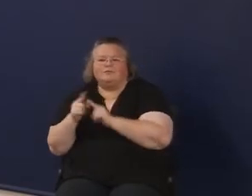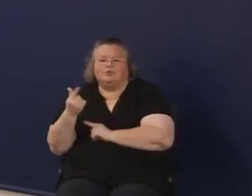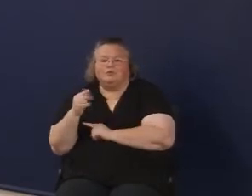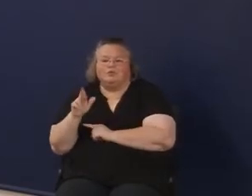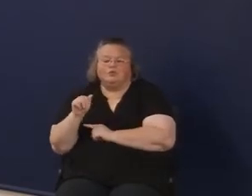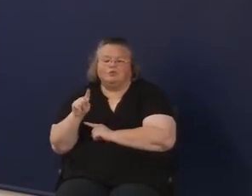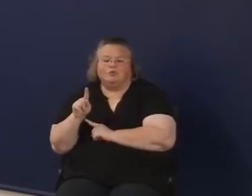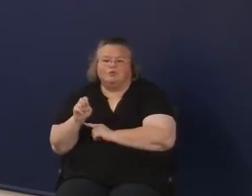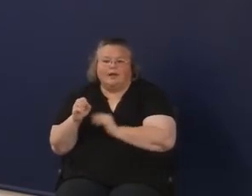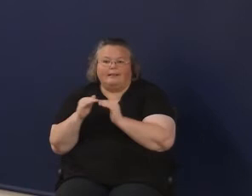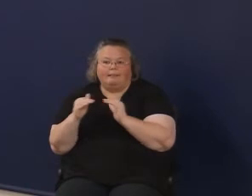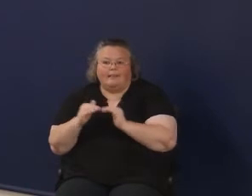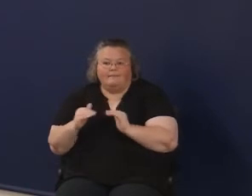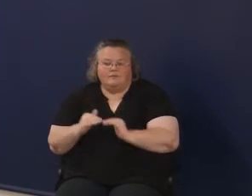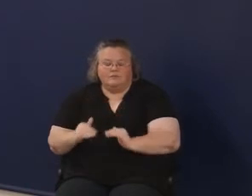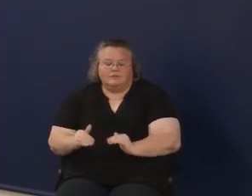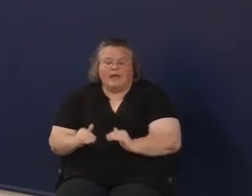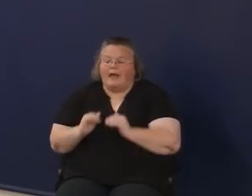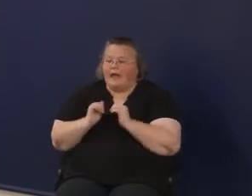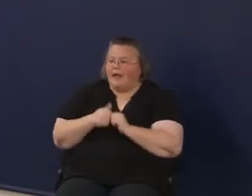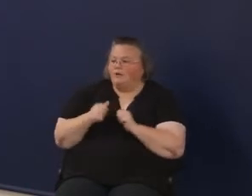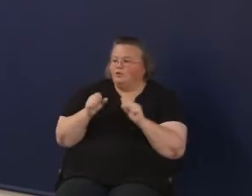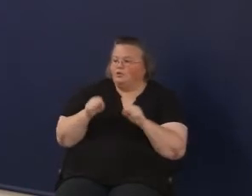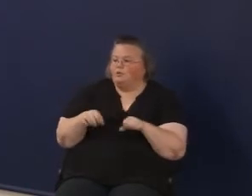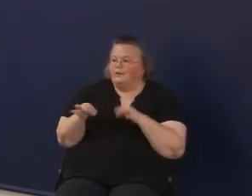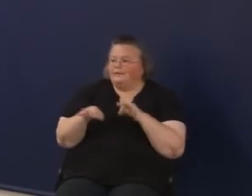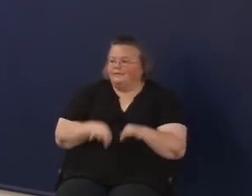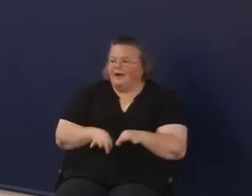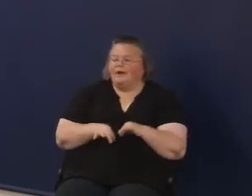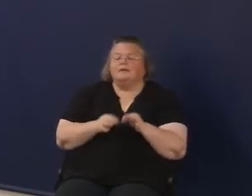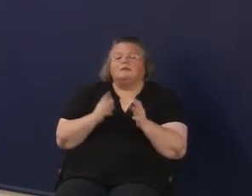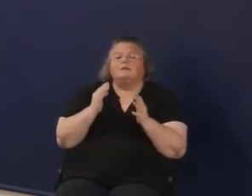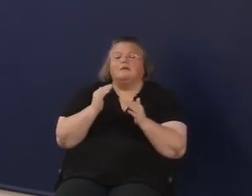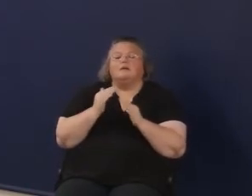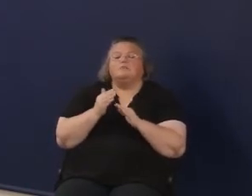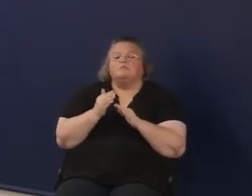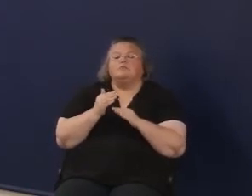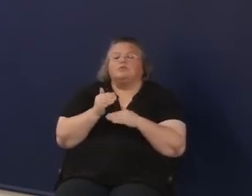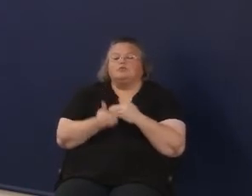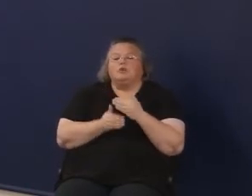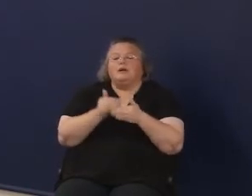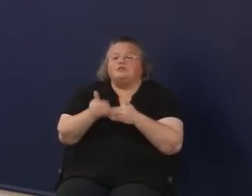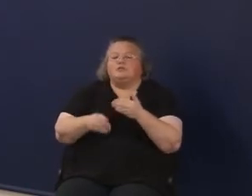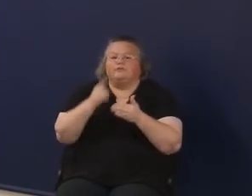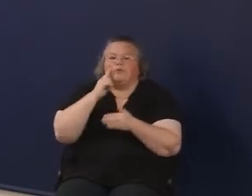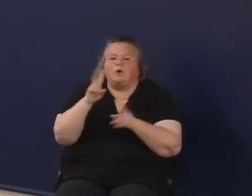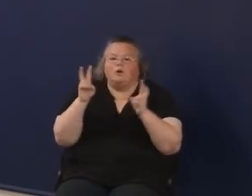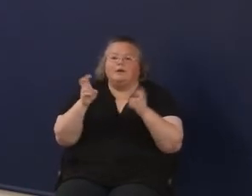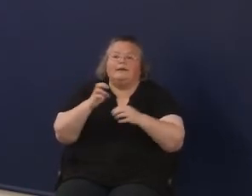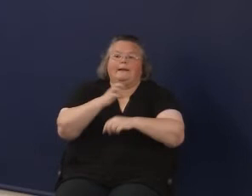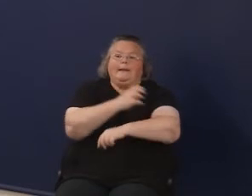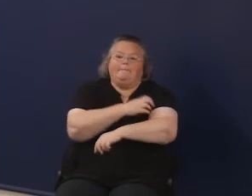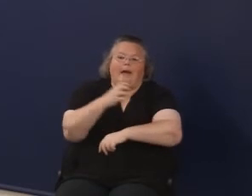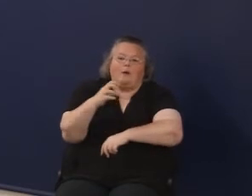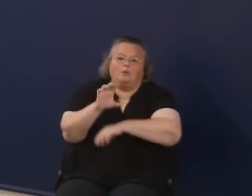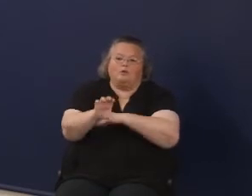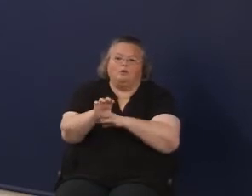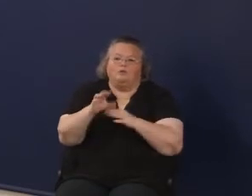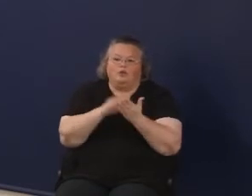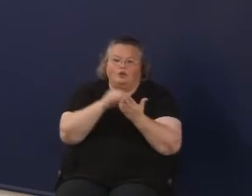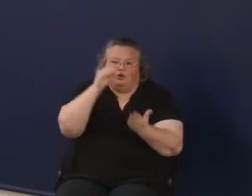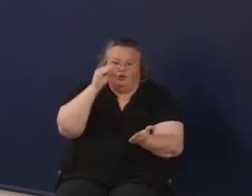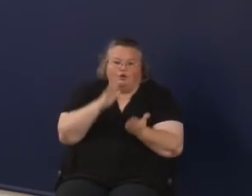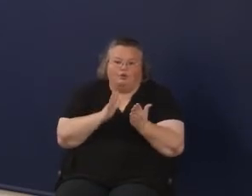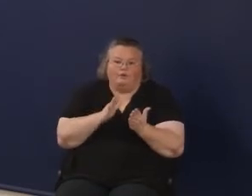levels? What would we define as the progression of the empowered learner competency